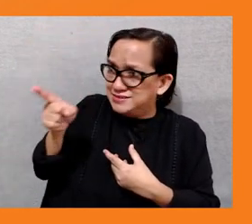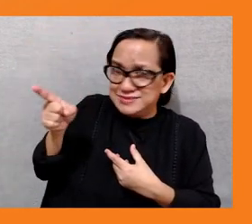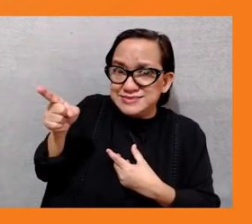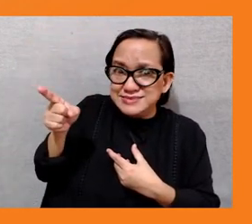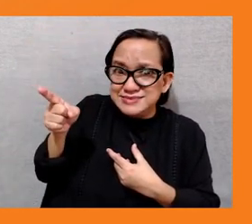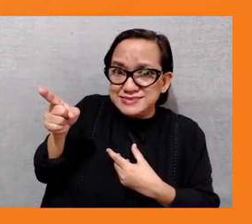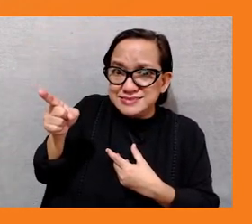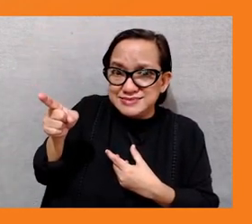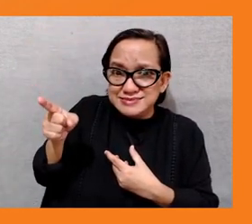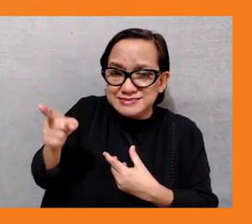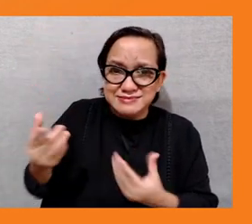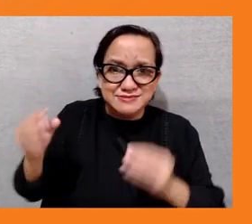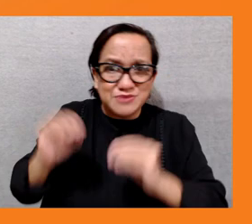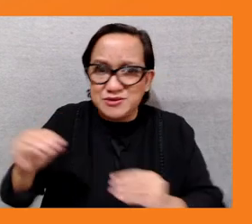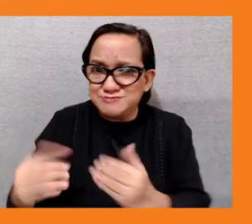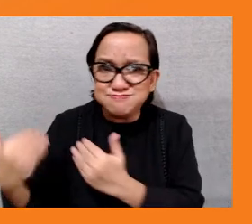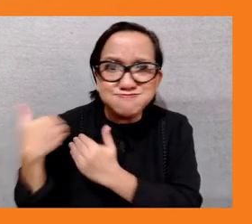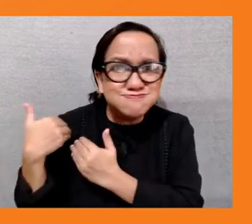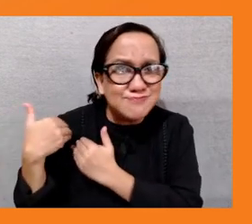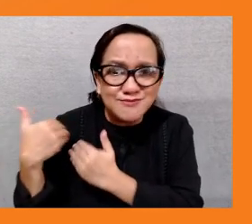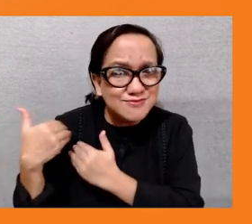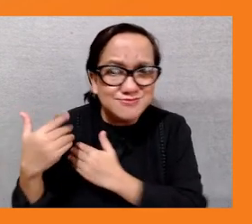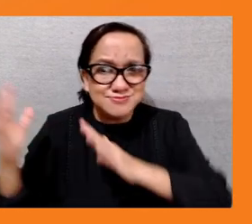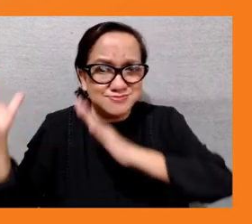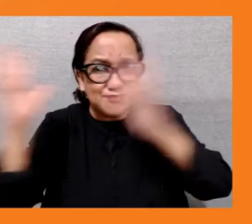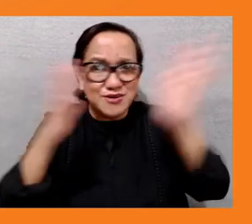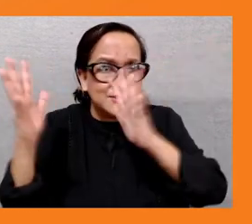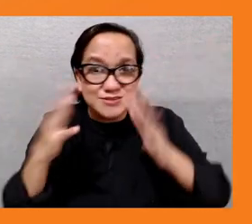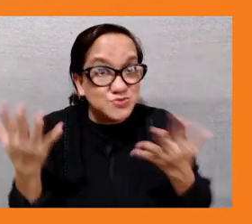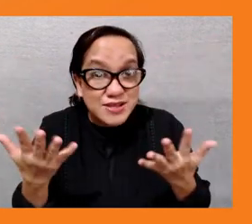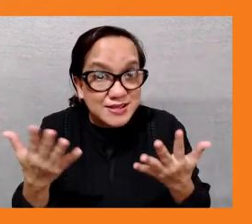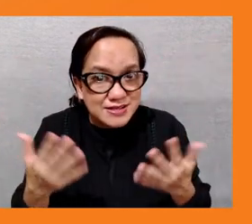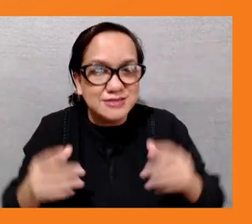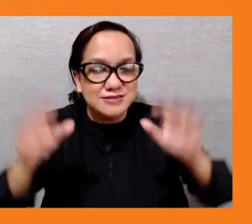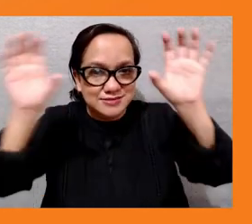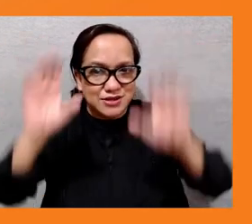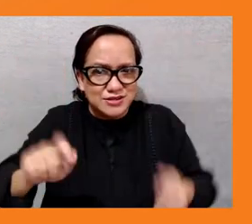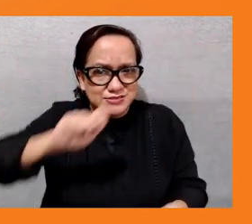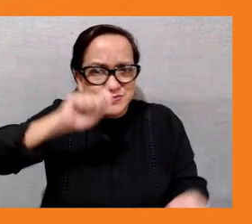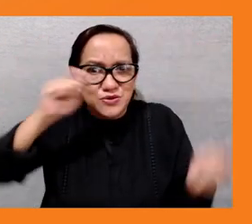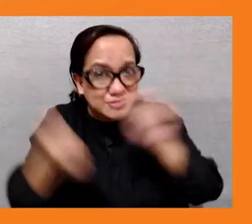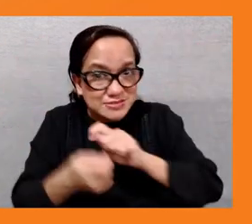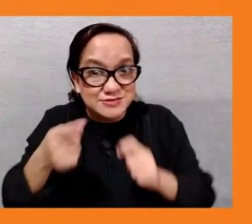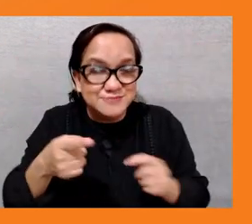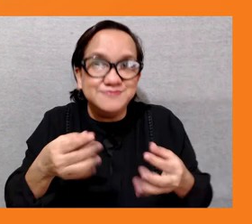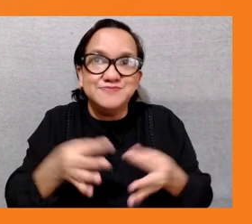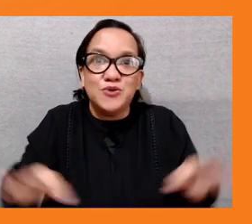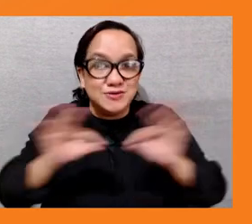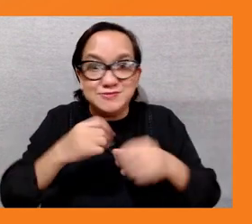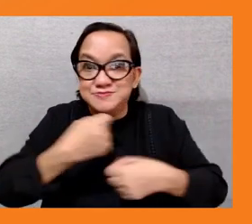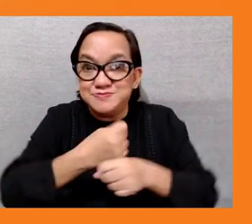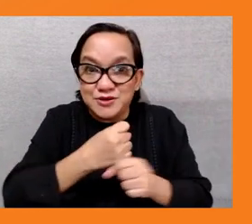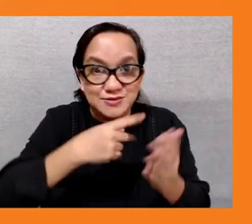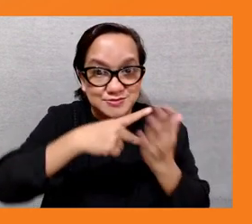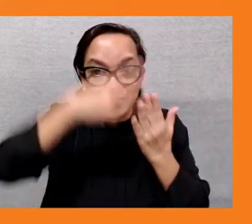risk and the coordination programs between sub-national government actors the private sector and